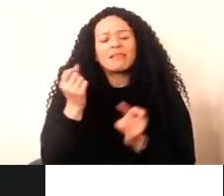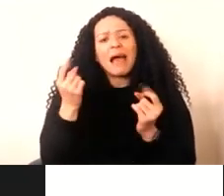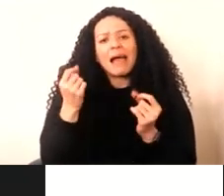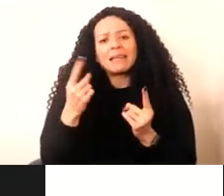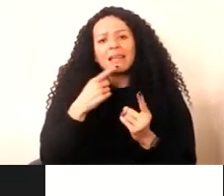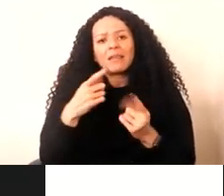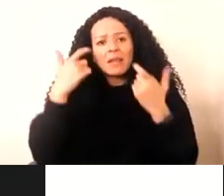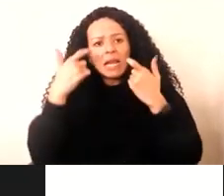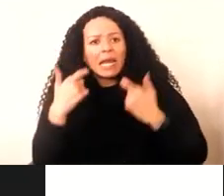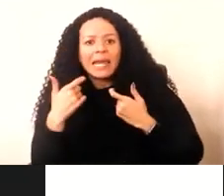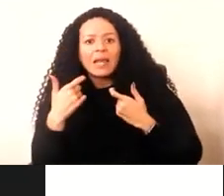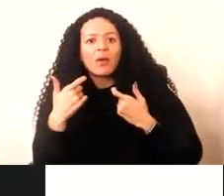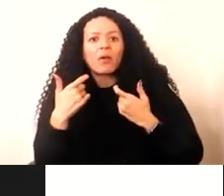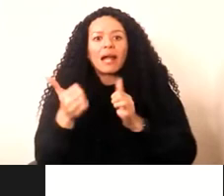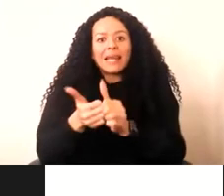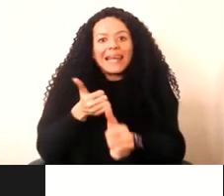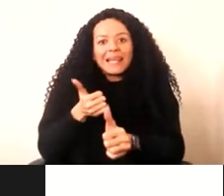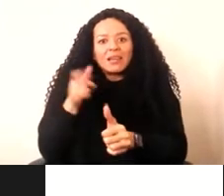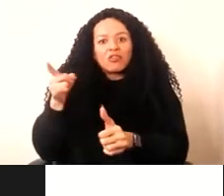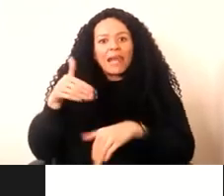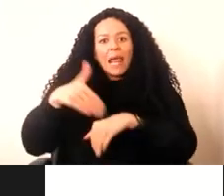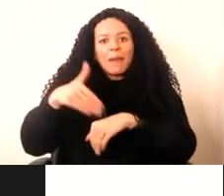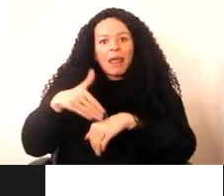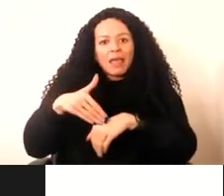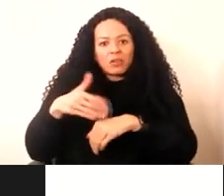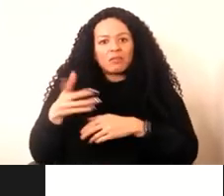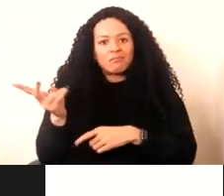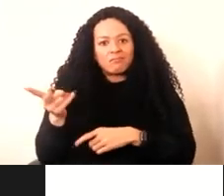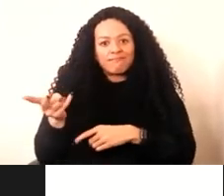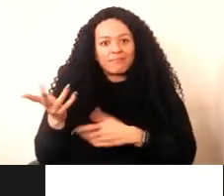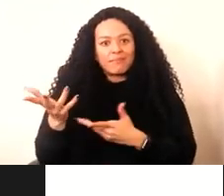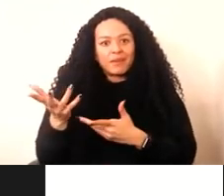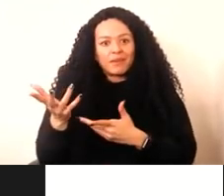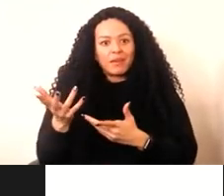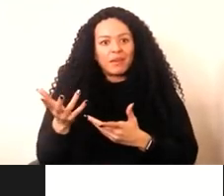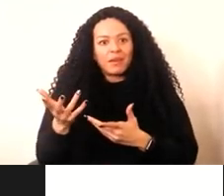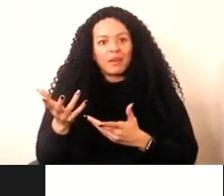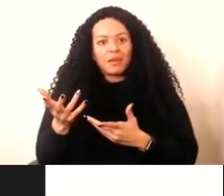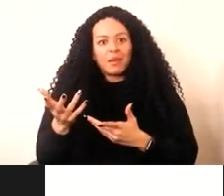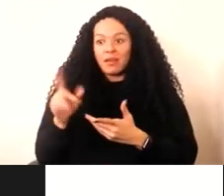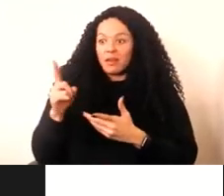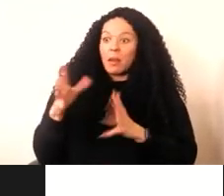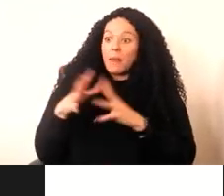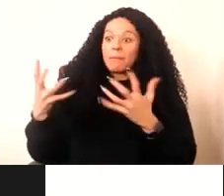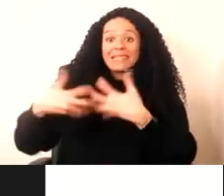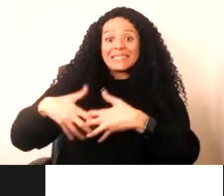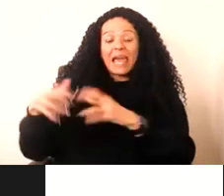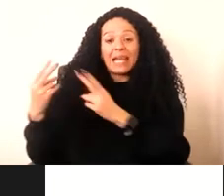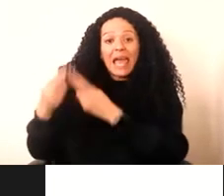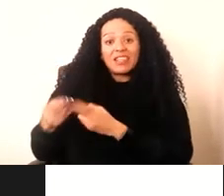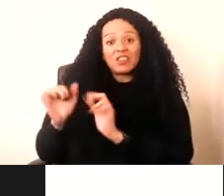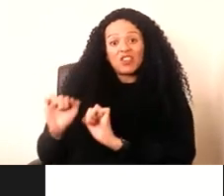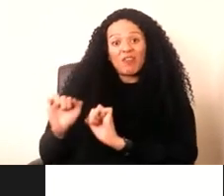legal and kind of industry ramifications, both from the kind of the idea of what is big, big tech heritage, as you mentioned, and the kind of